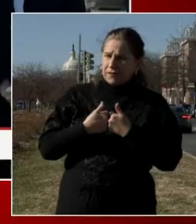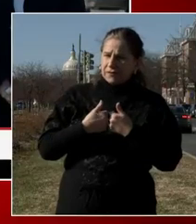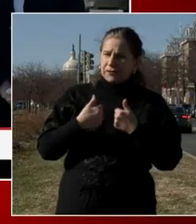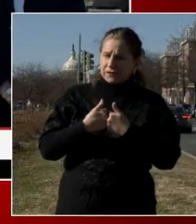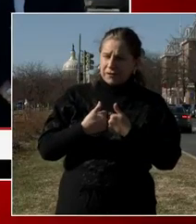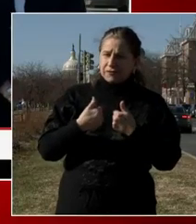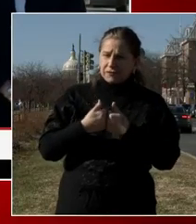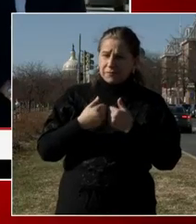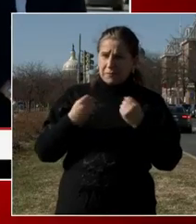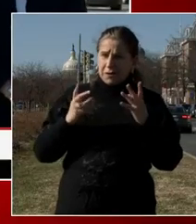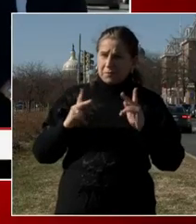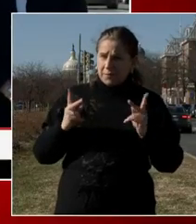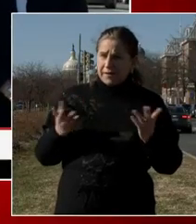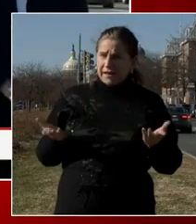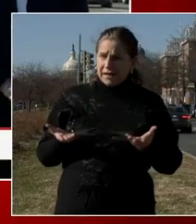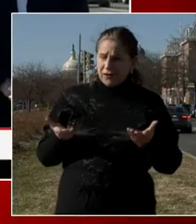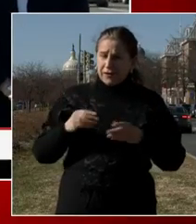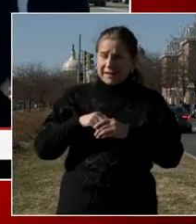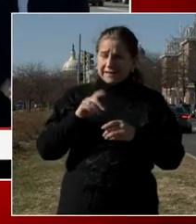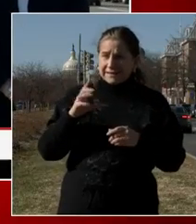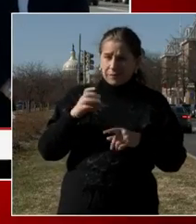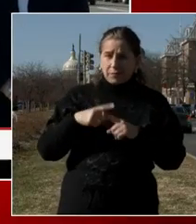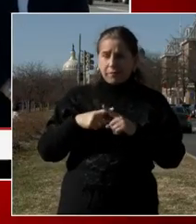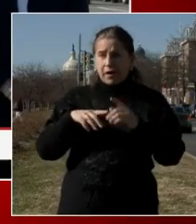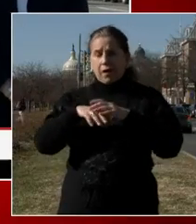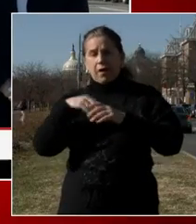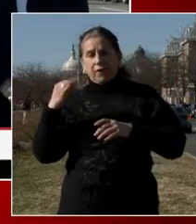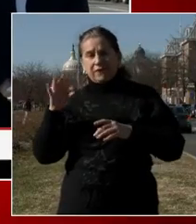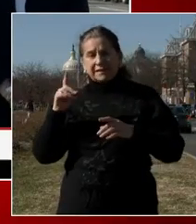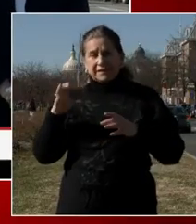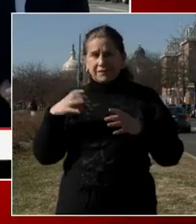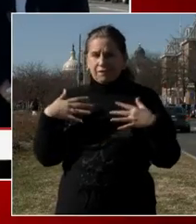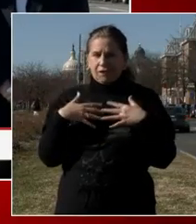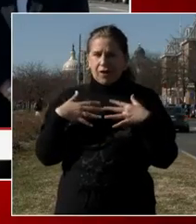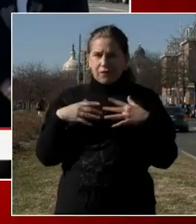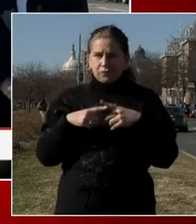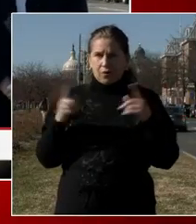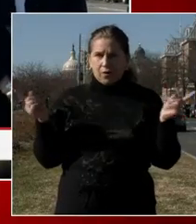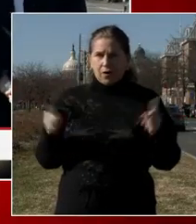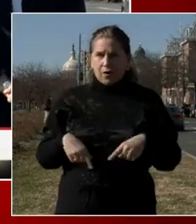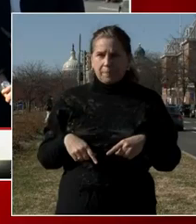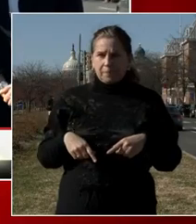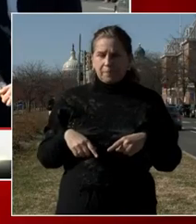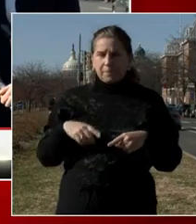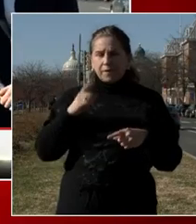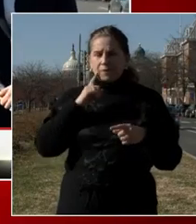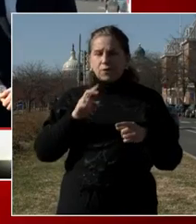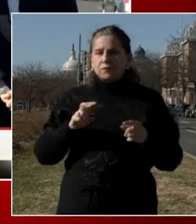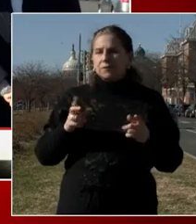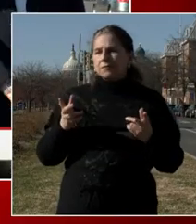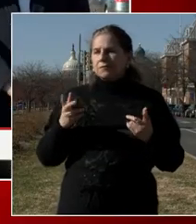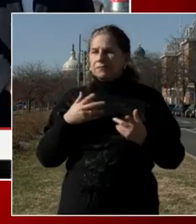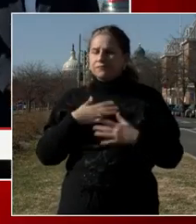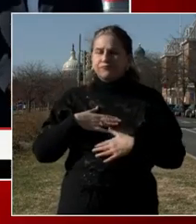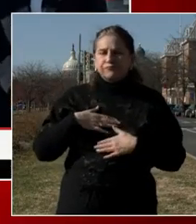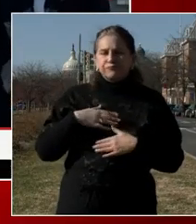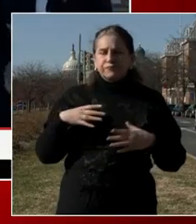seen rioting, businesses boarding up over and over again, places that are on fire, churches, standards first, and now.